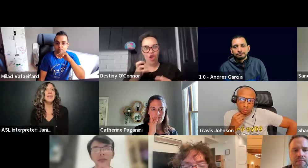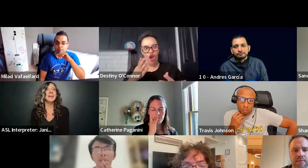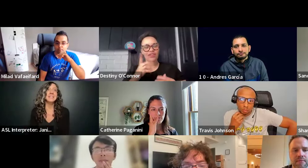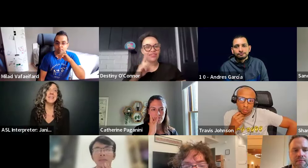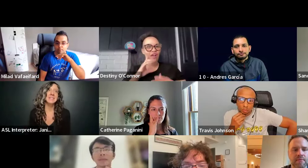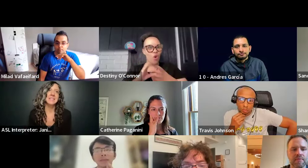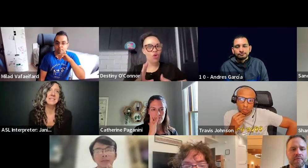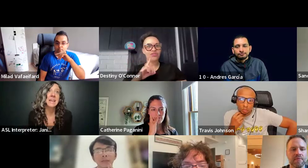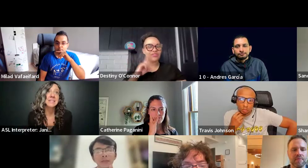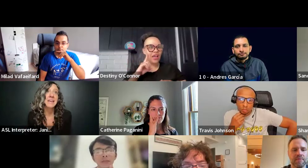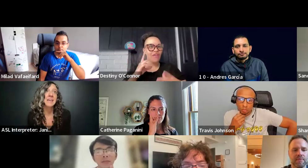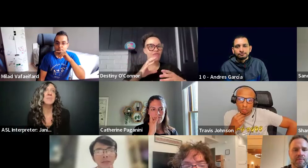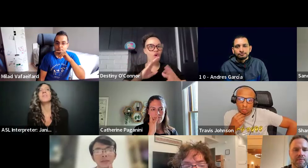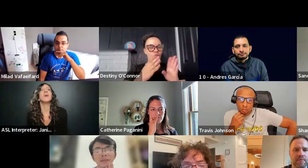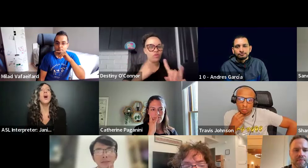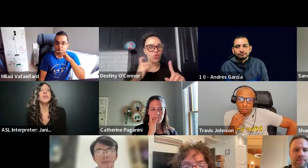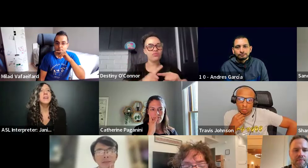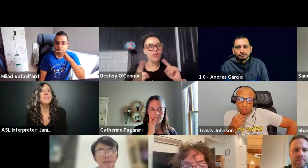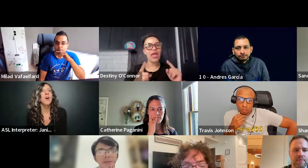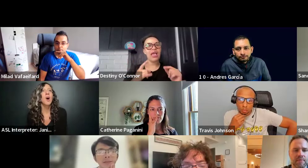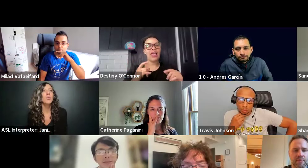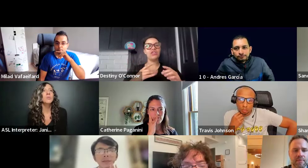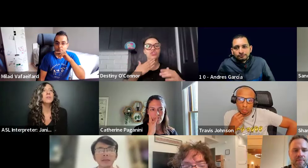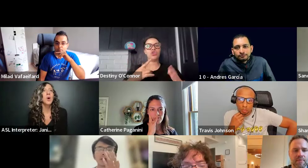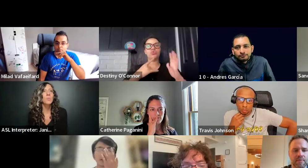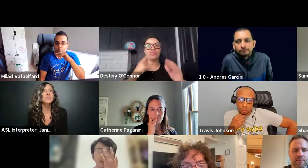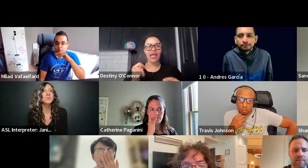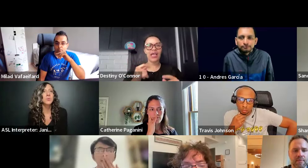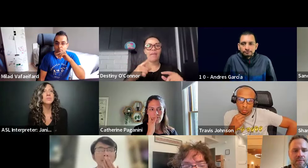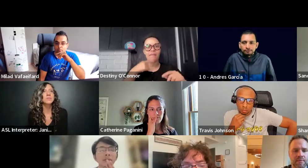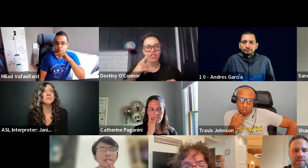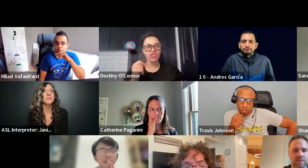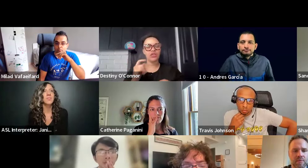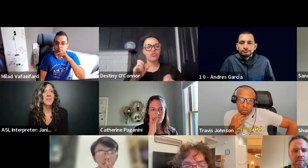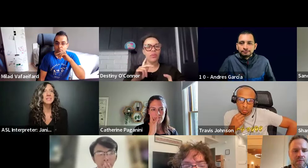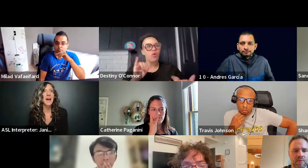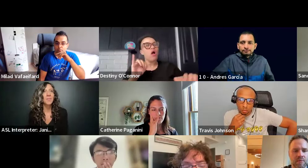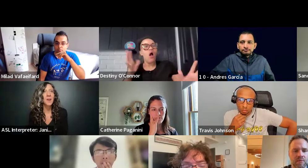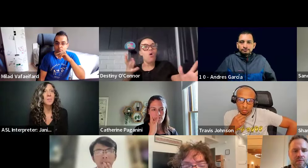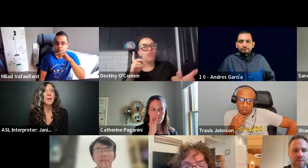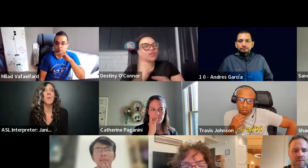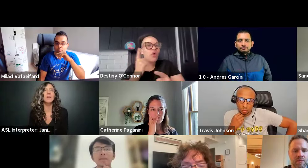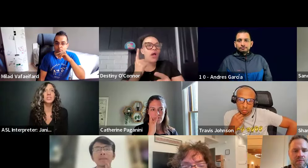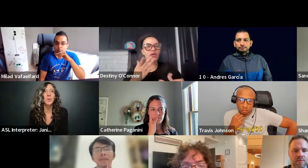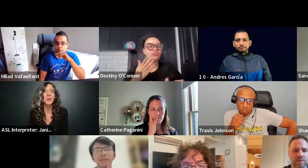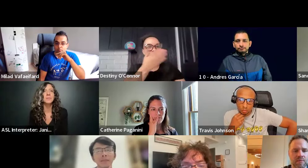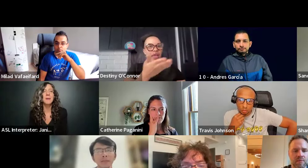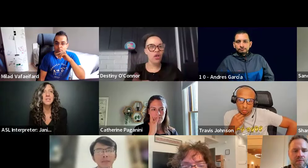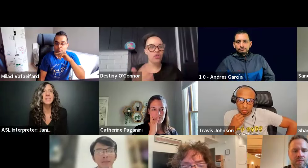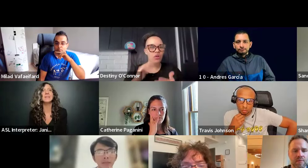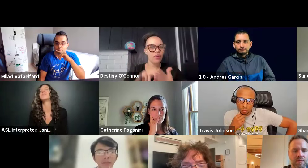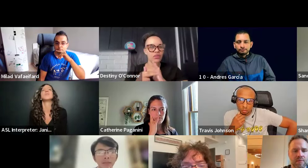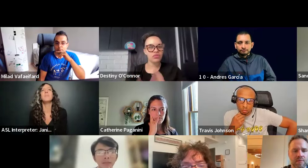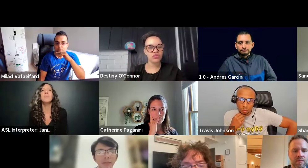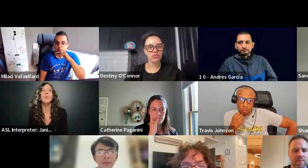that it's had to sad to say it, but there are deaf owned open source things out there, but I want to show it,